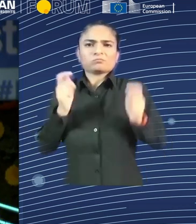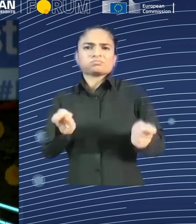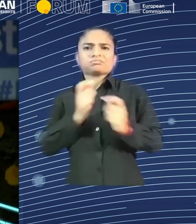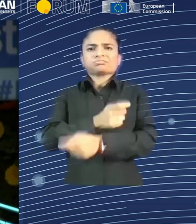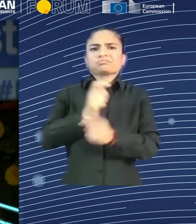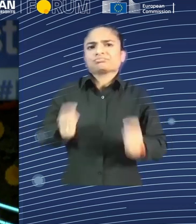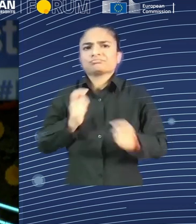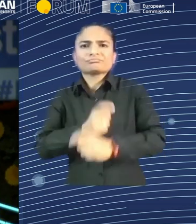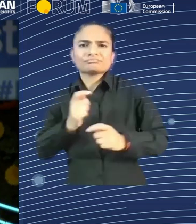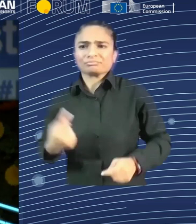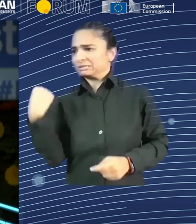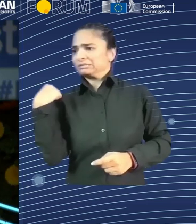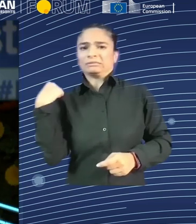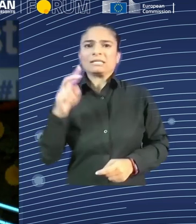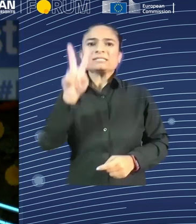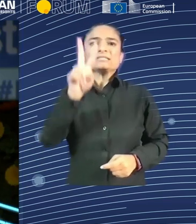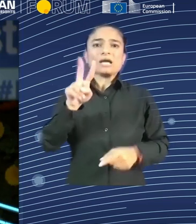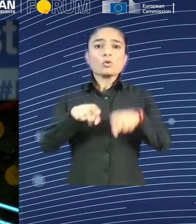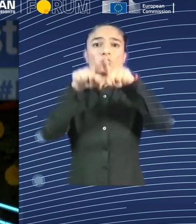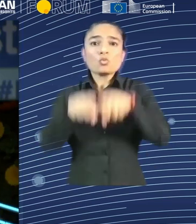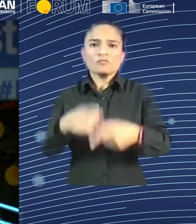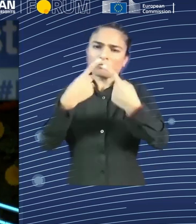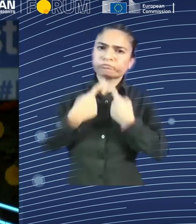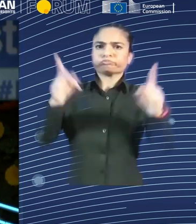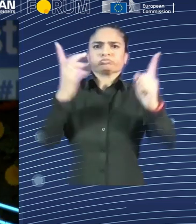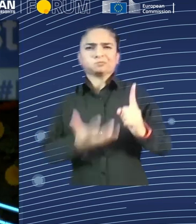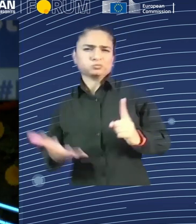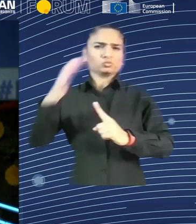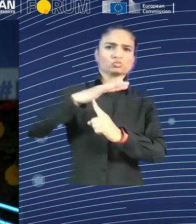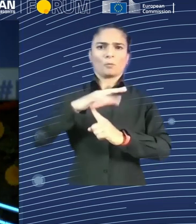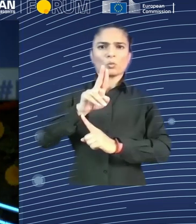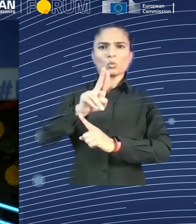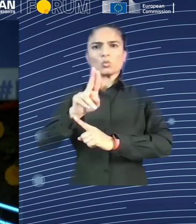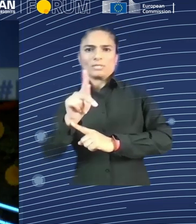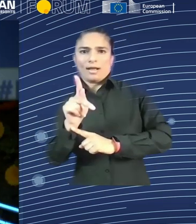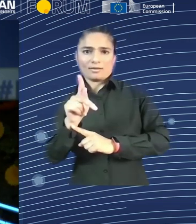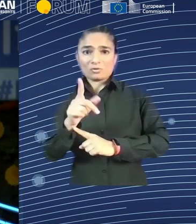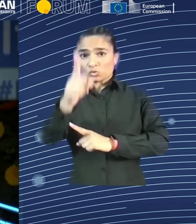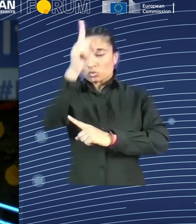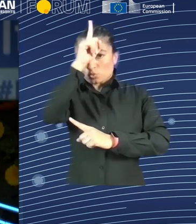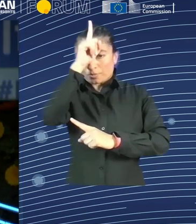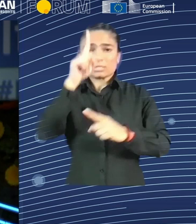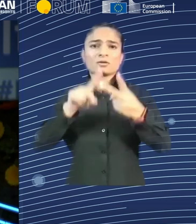after 1996. And it's real. It's happening these days. And this is machine learning. This is AI.